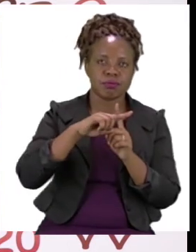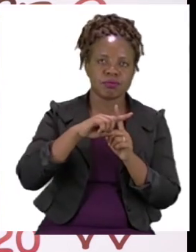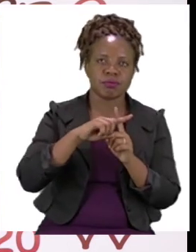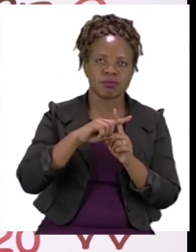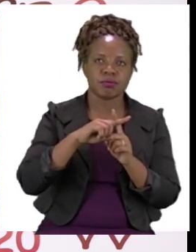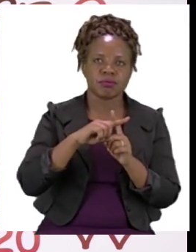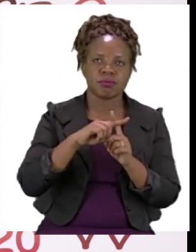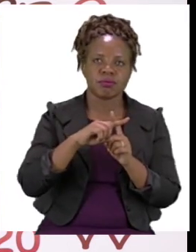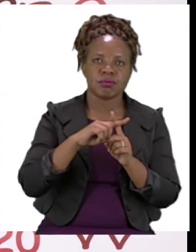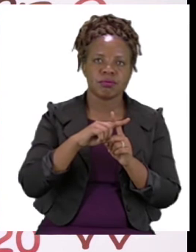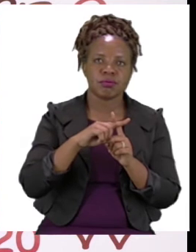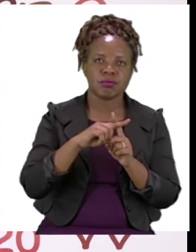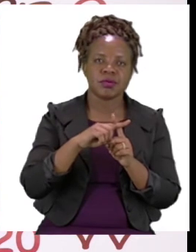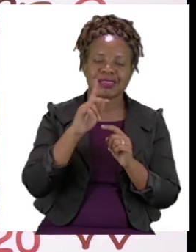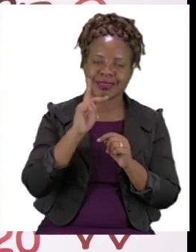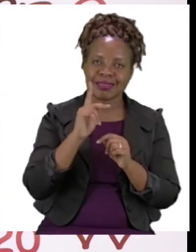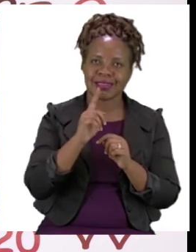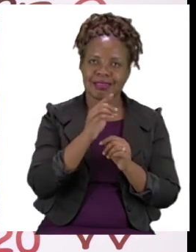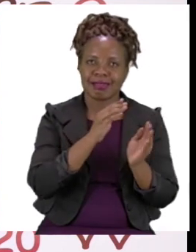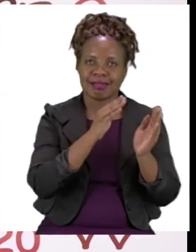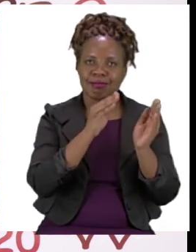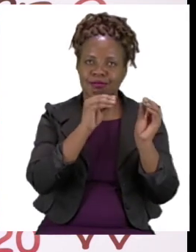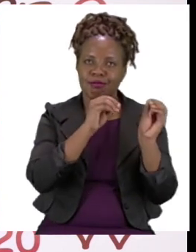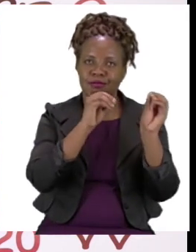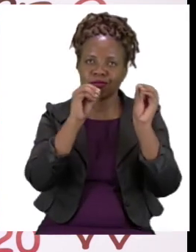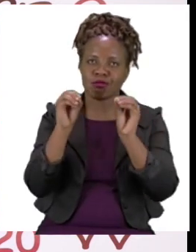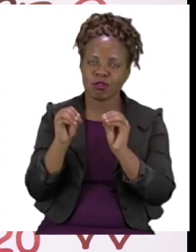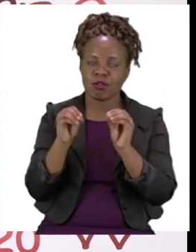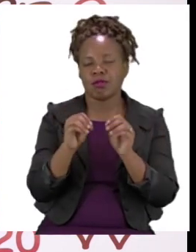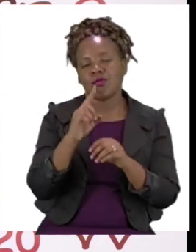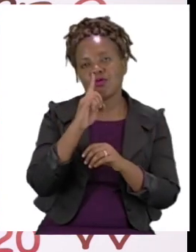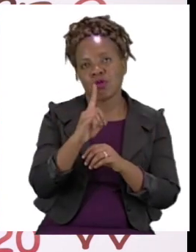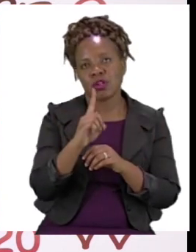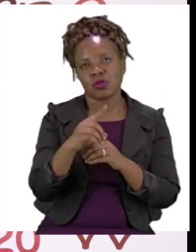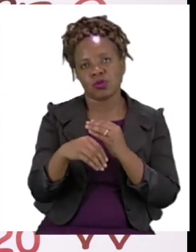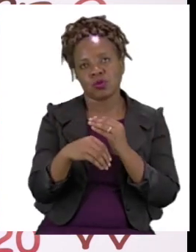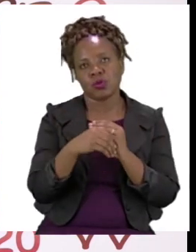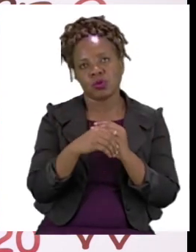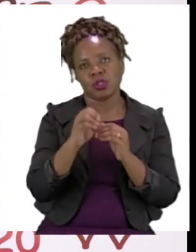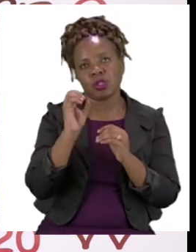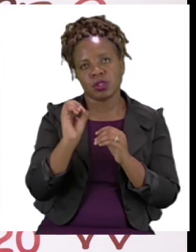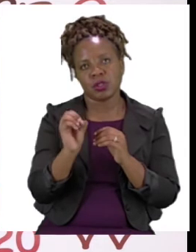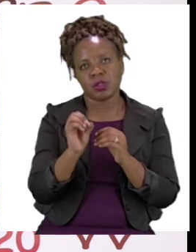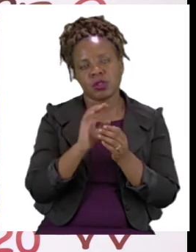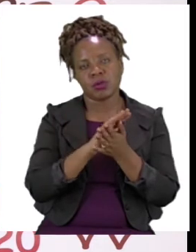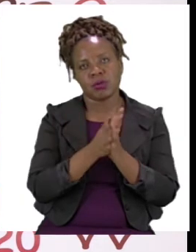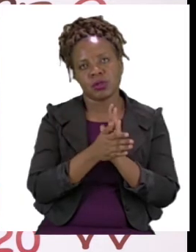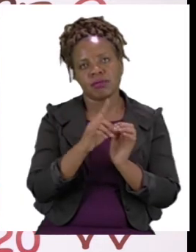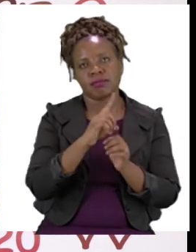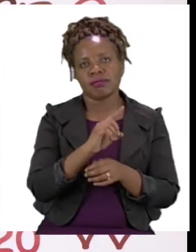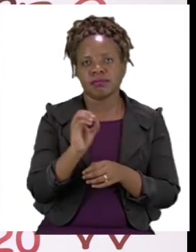and then we take the next 1 and we also add another 0. So it says 10